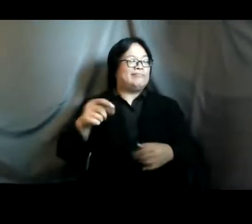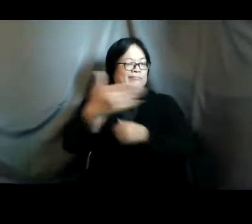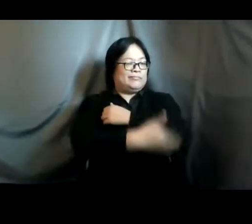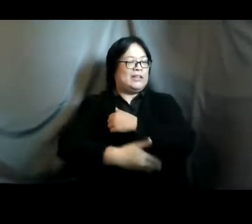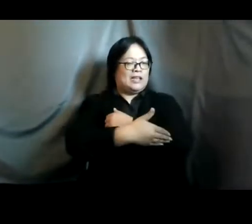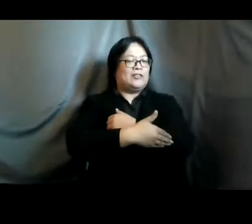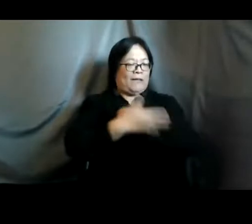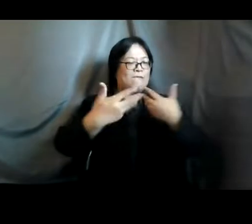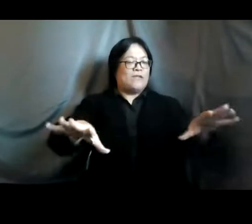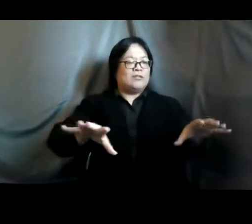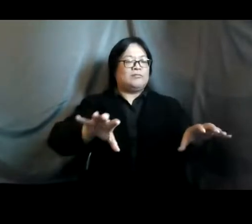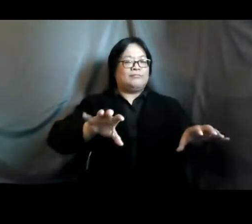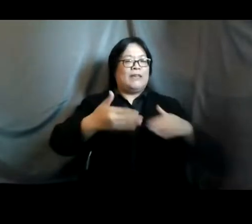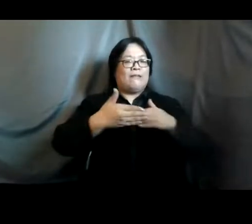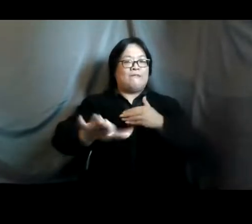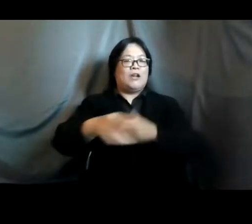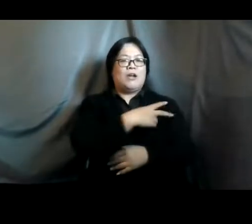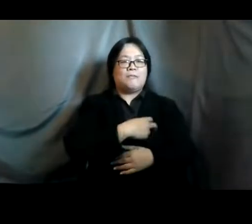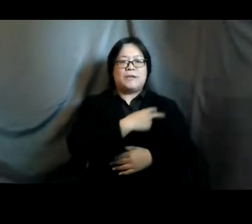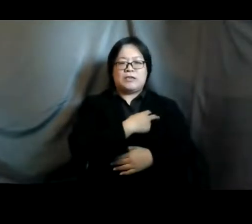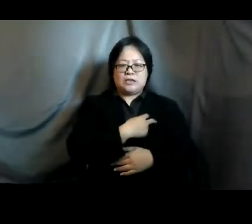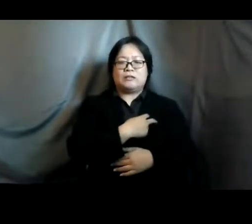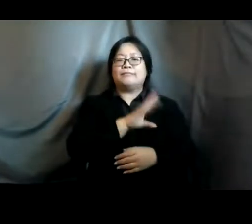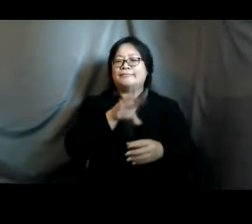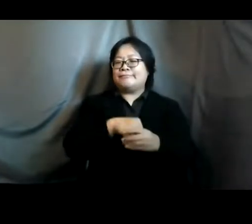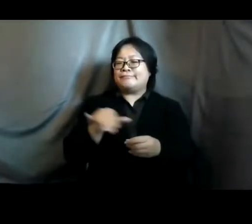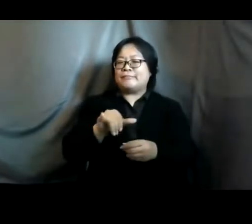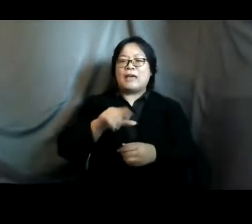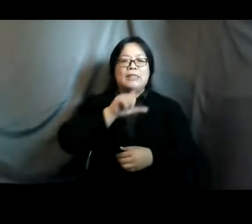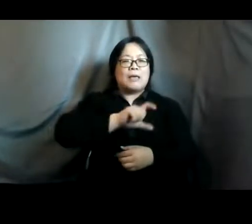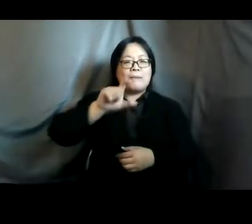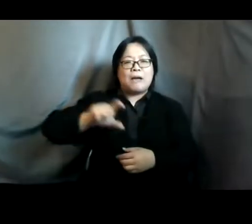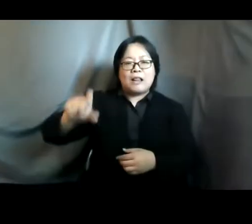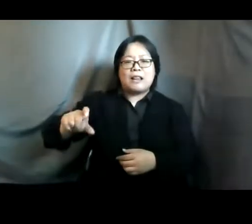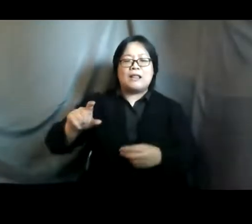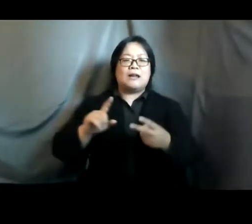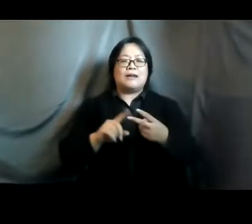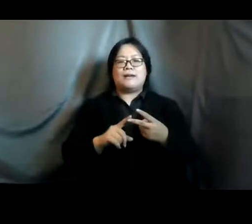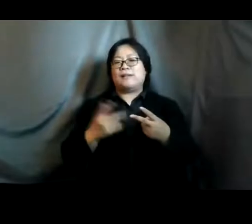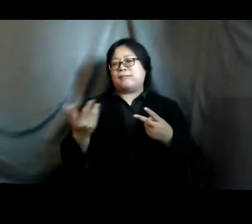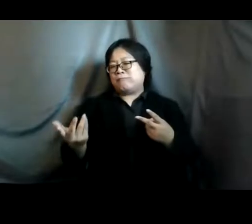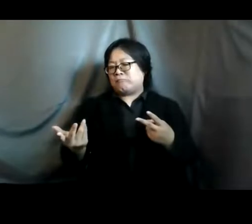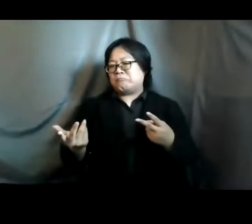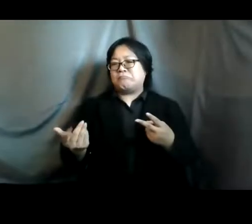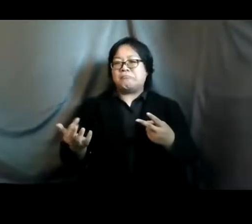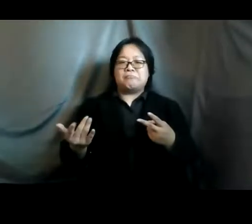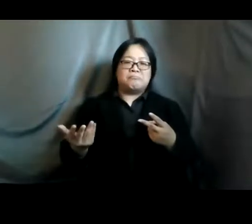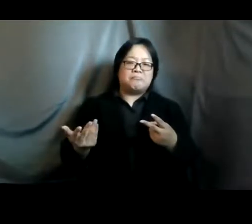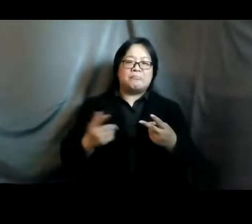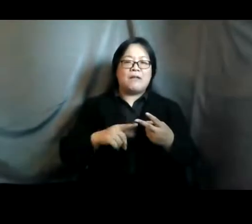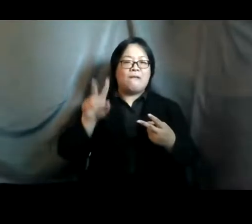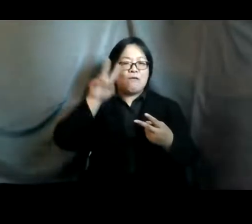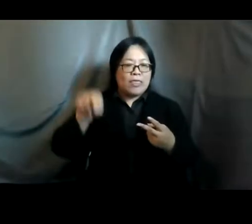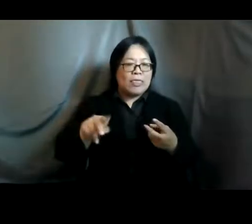uh post beijing and this would include uh countries like nepal uh it would include uh countries like uh vietnam